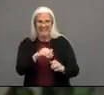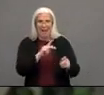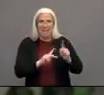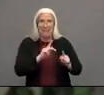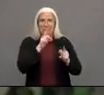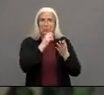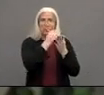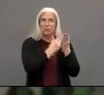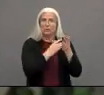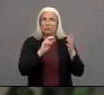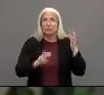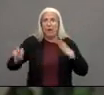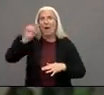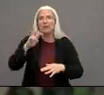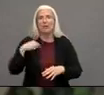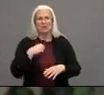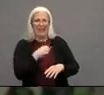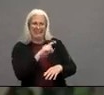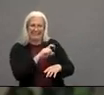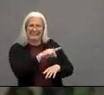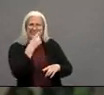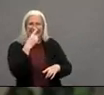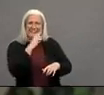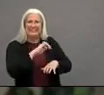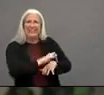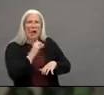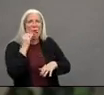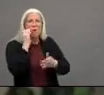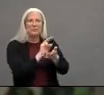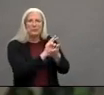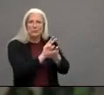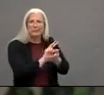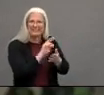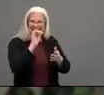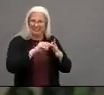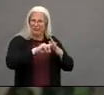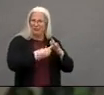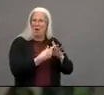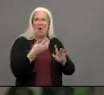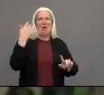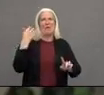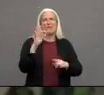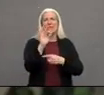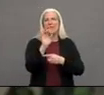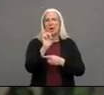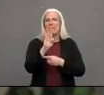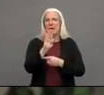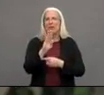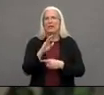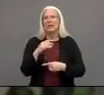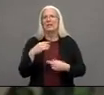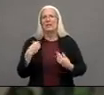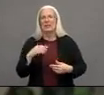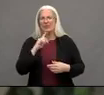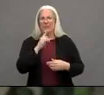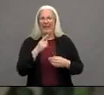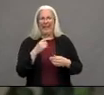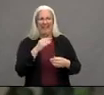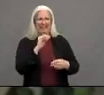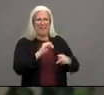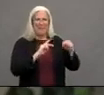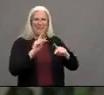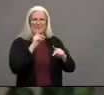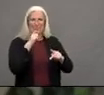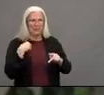early time of the virus and it was you know we had mixed reviews we'd call people and ask them to not go to work